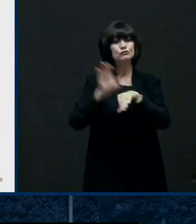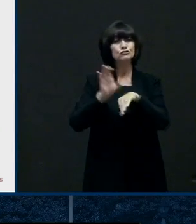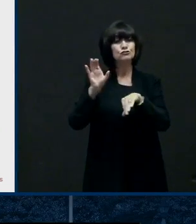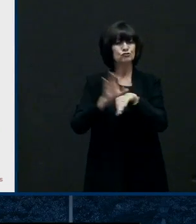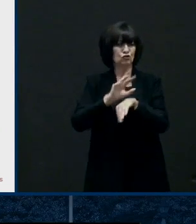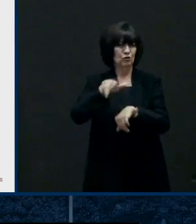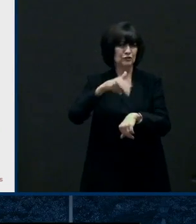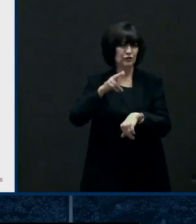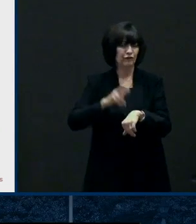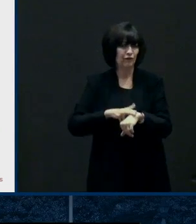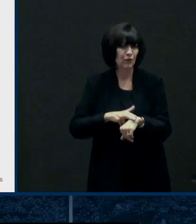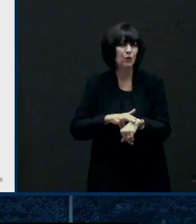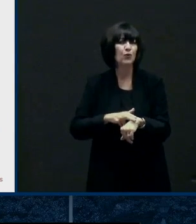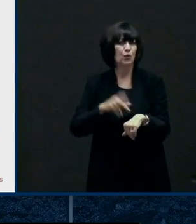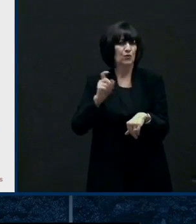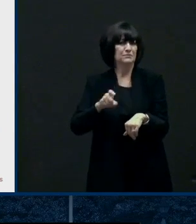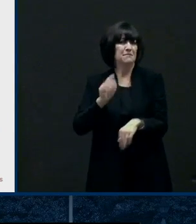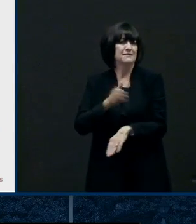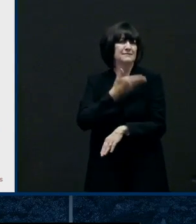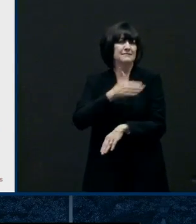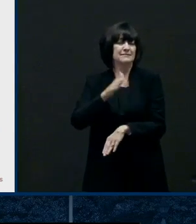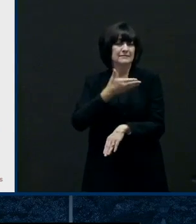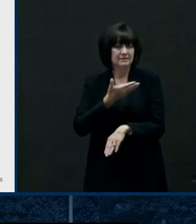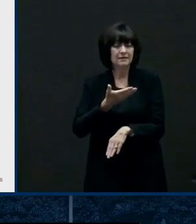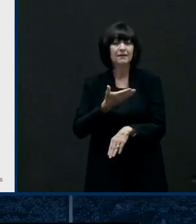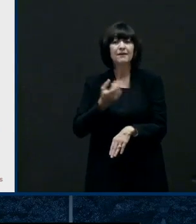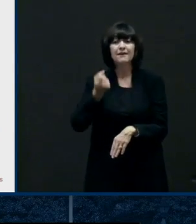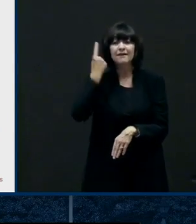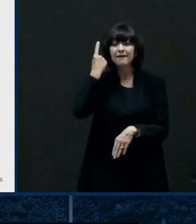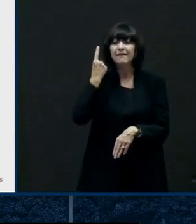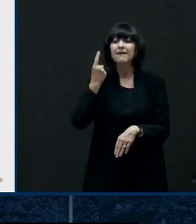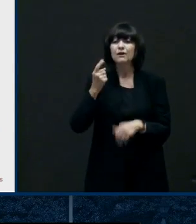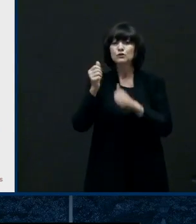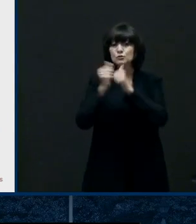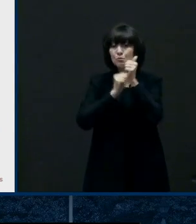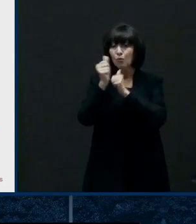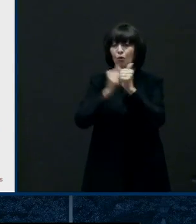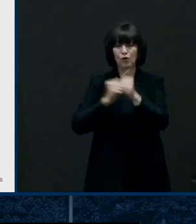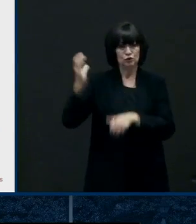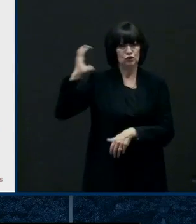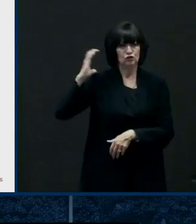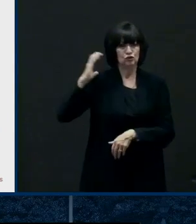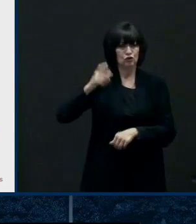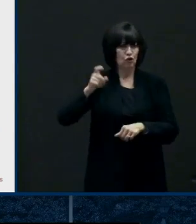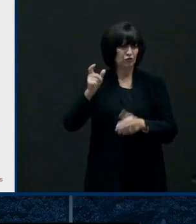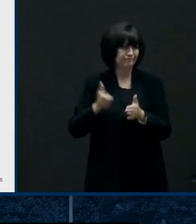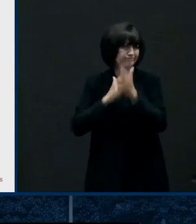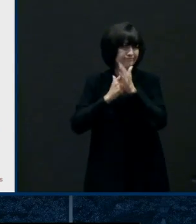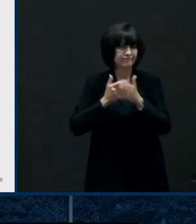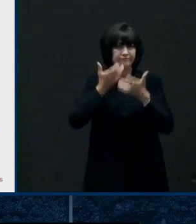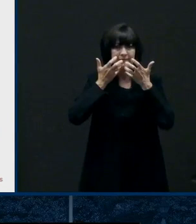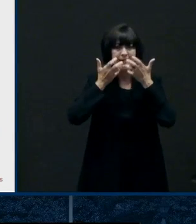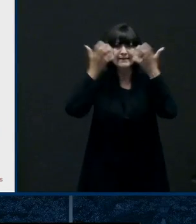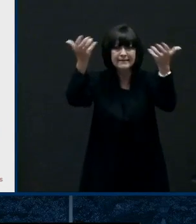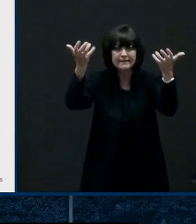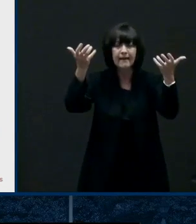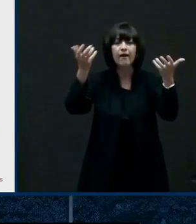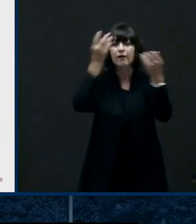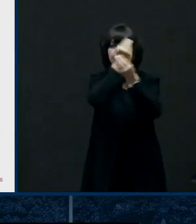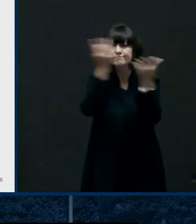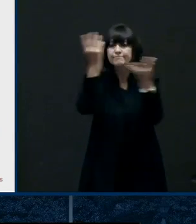coaches who are yelling but there are things you can do wearing a face covering is the most important thing to do and